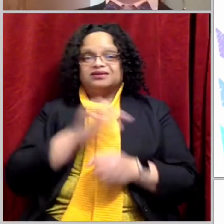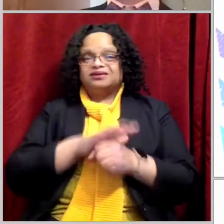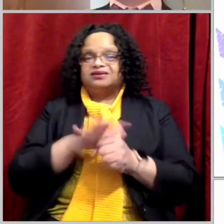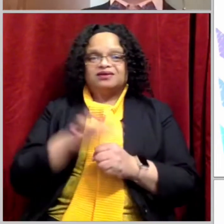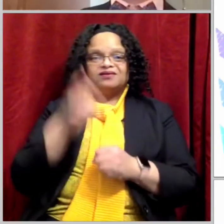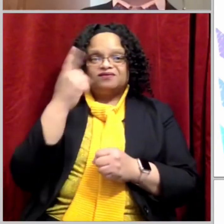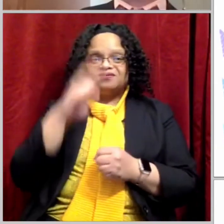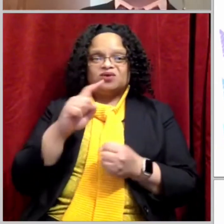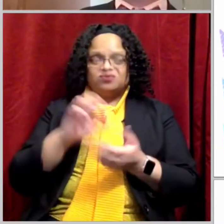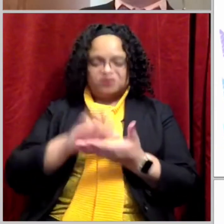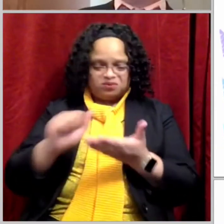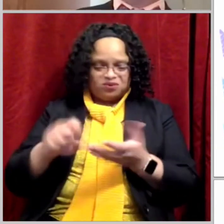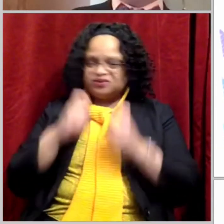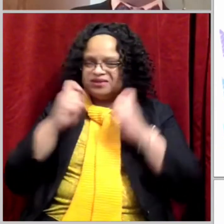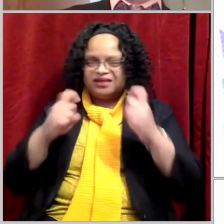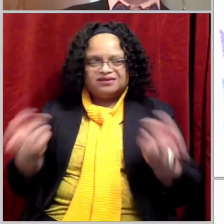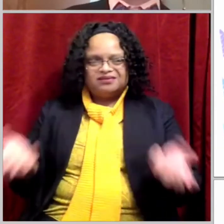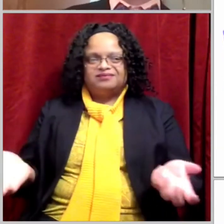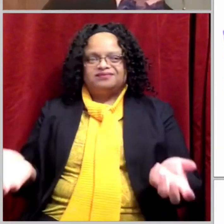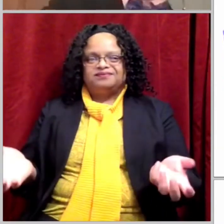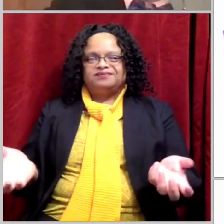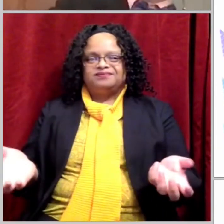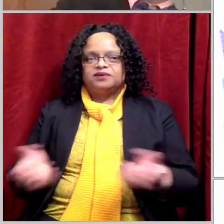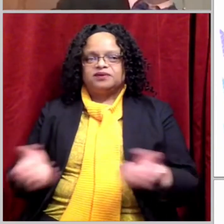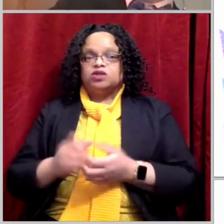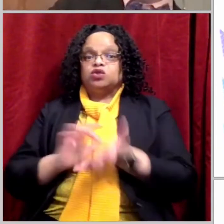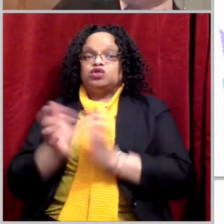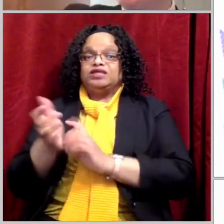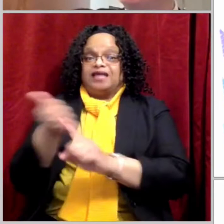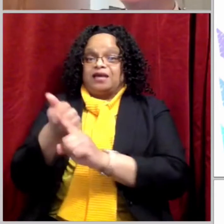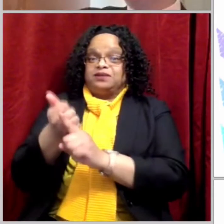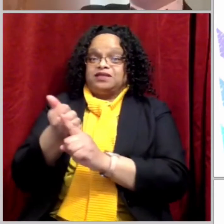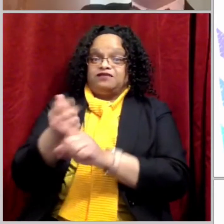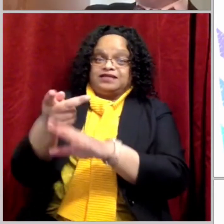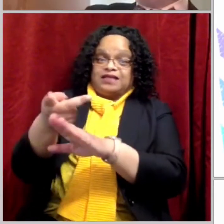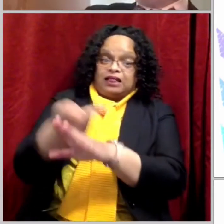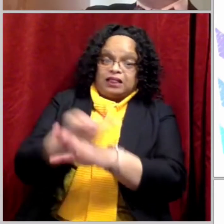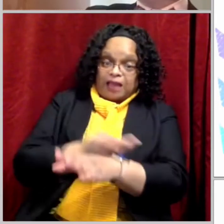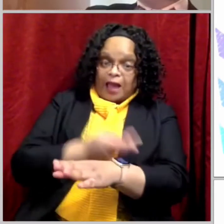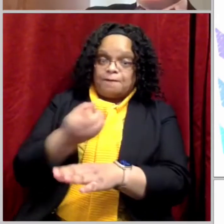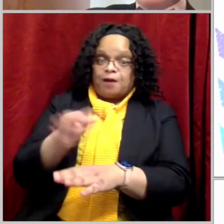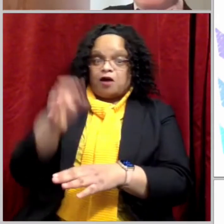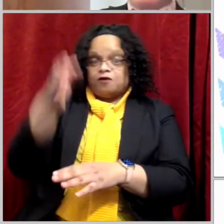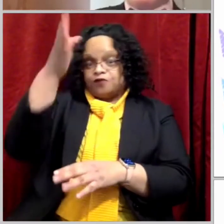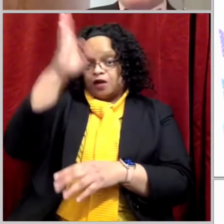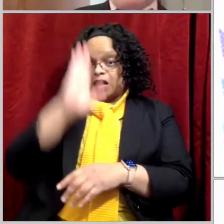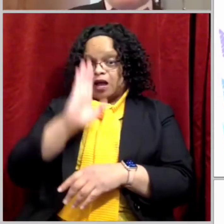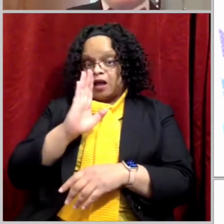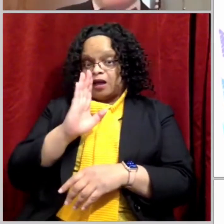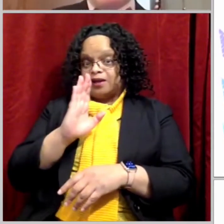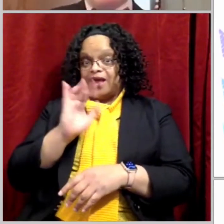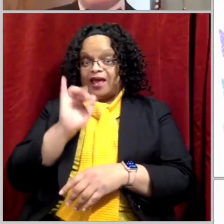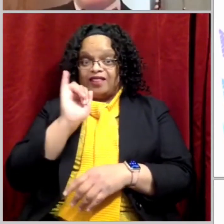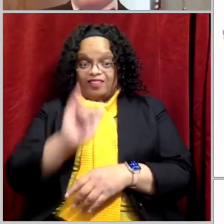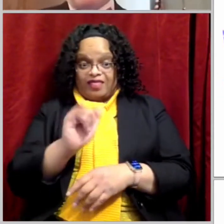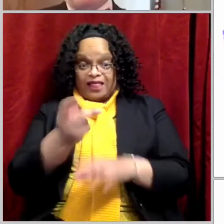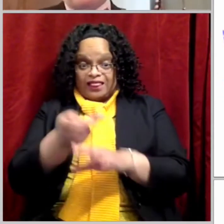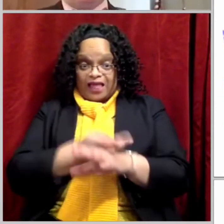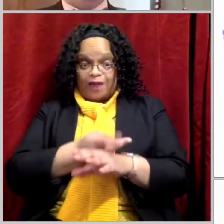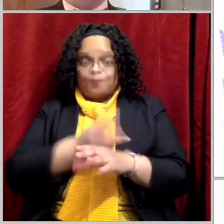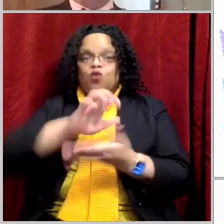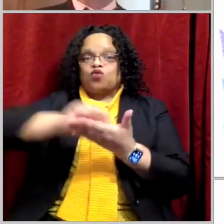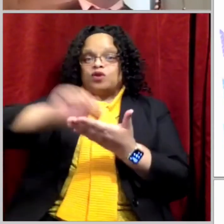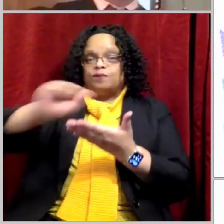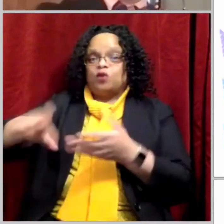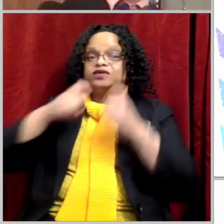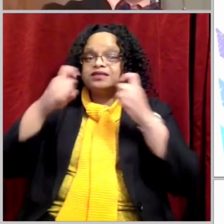journey to become that Lamb of God. As John said, look, here is the Lamb of God that takes away the sins of